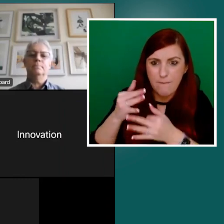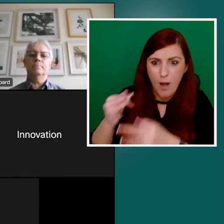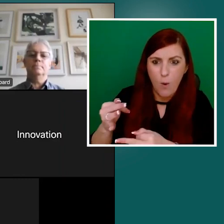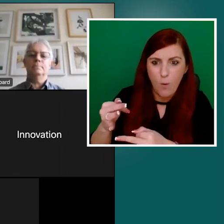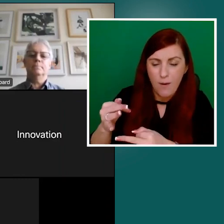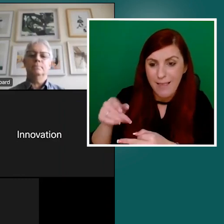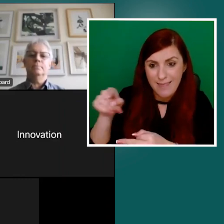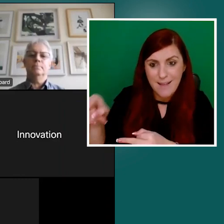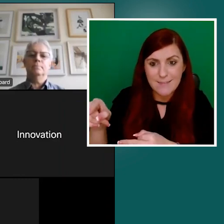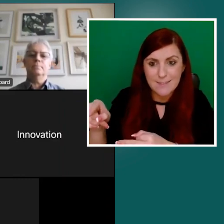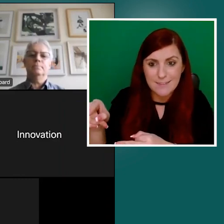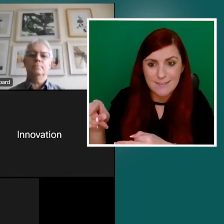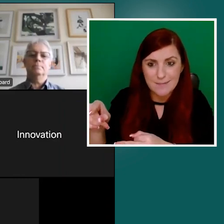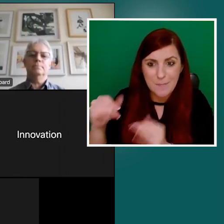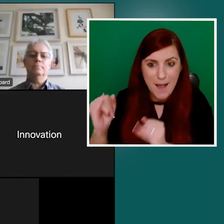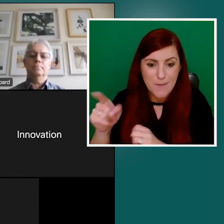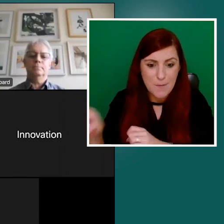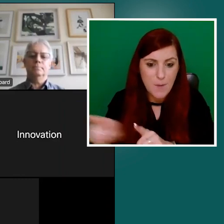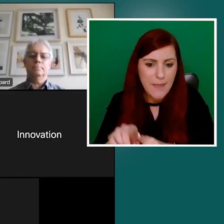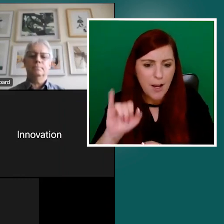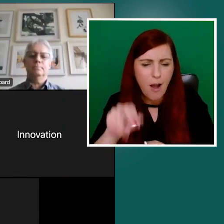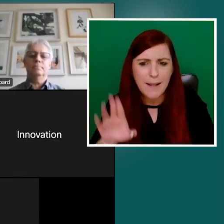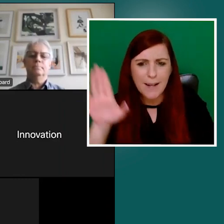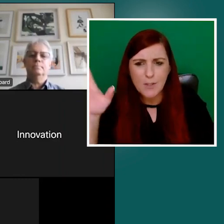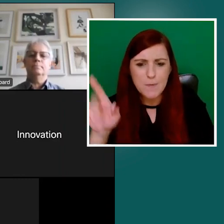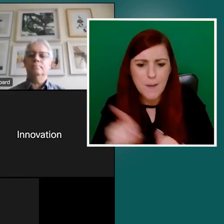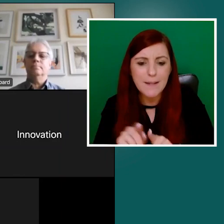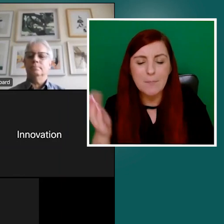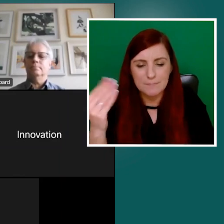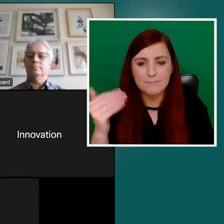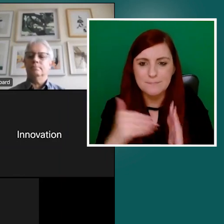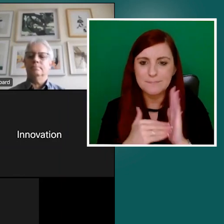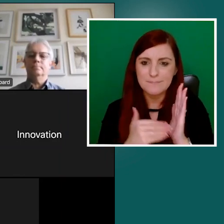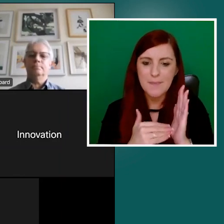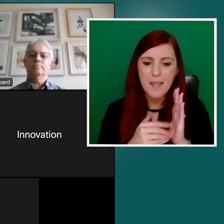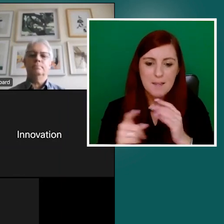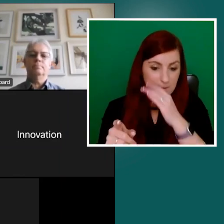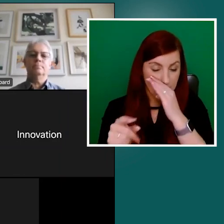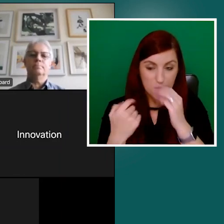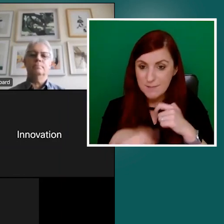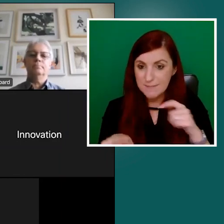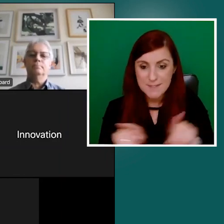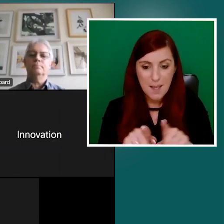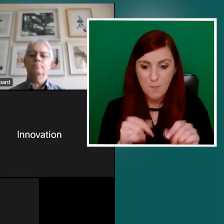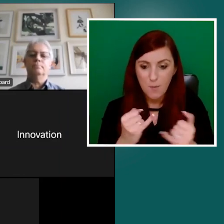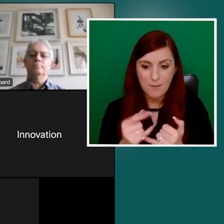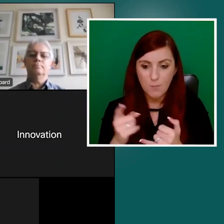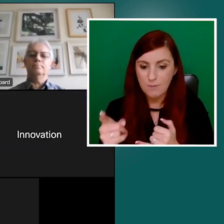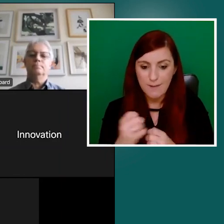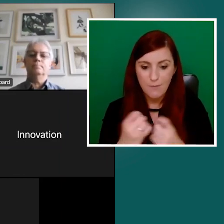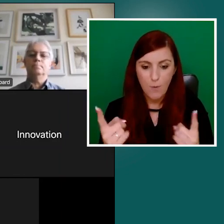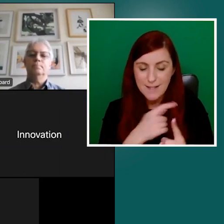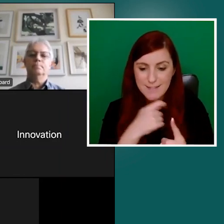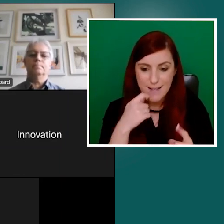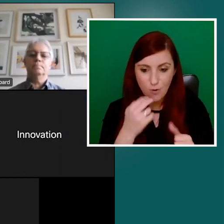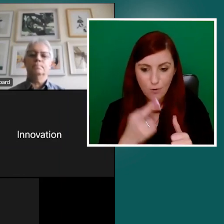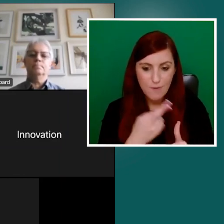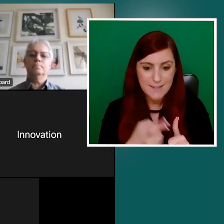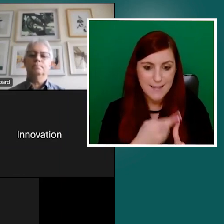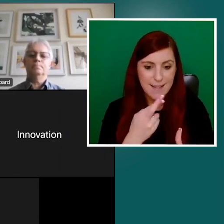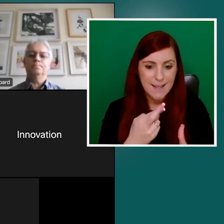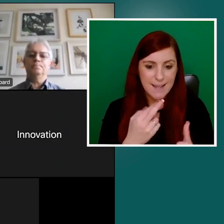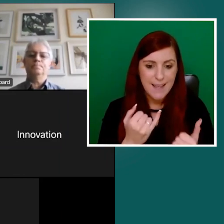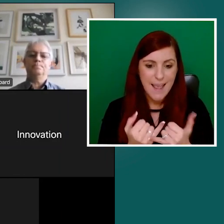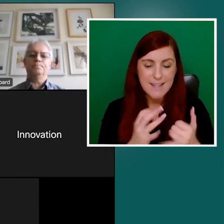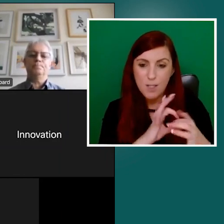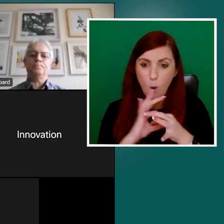Brian. And I think it is to echo what Aidan said in terms of, and it's a phrase I use, the coalition of the willing. And this was the approach, um, that we would tend to